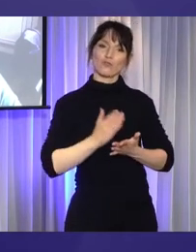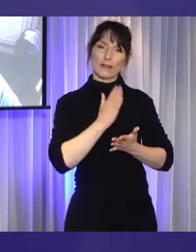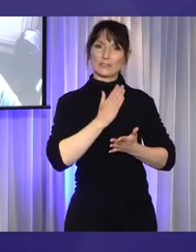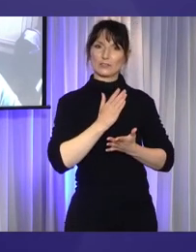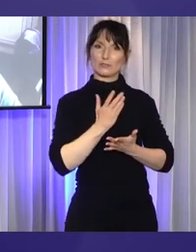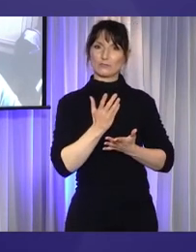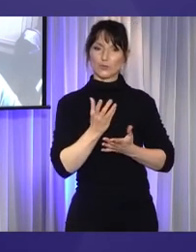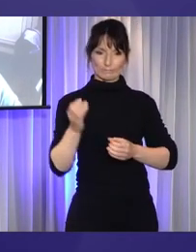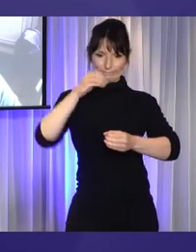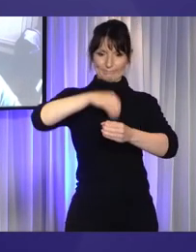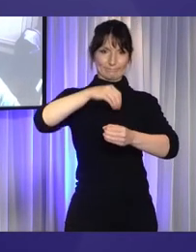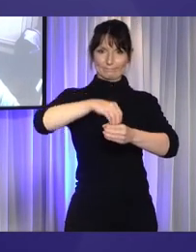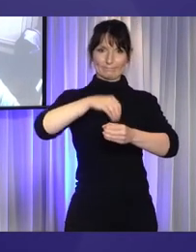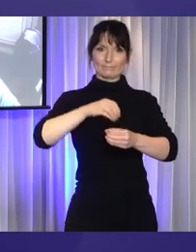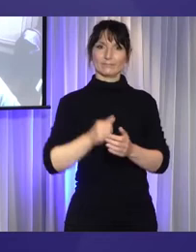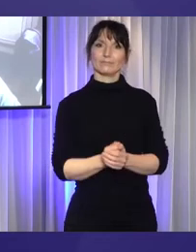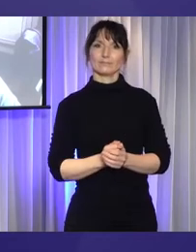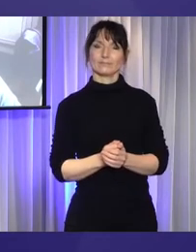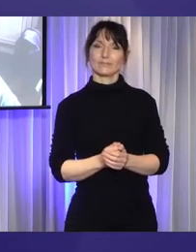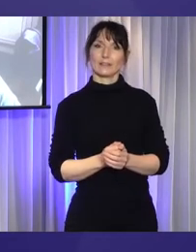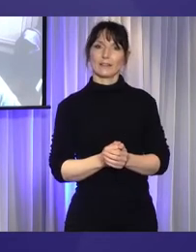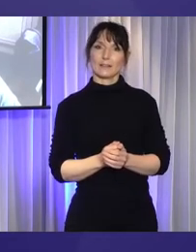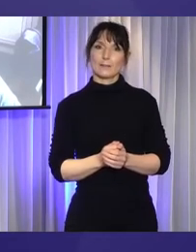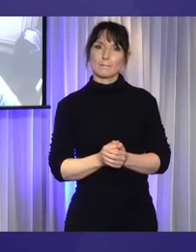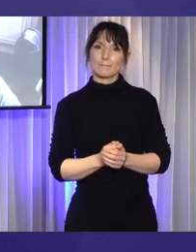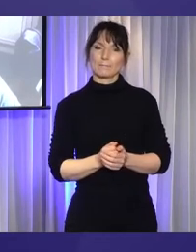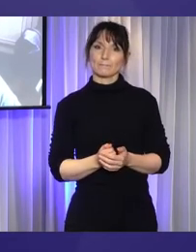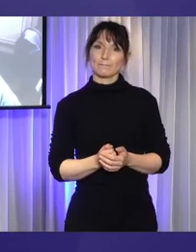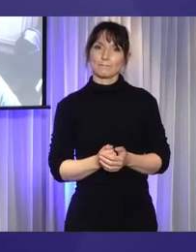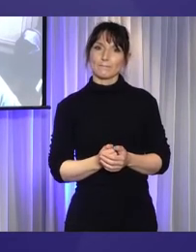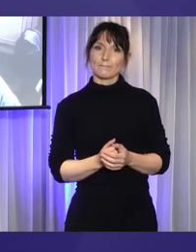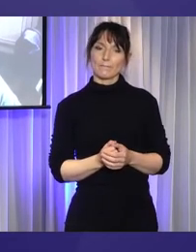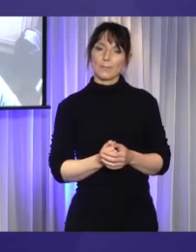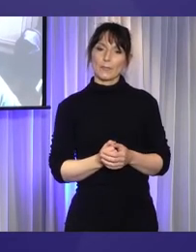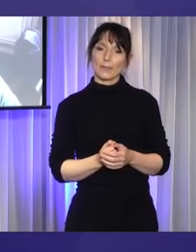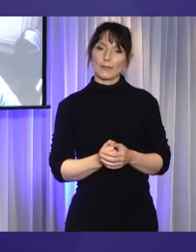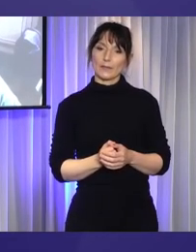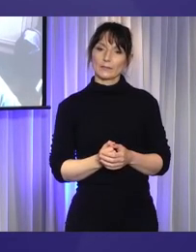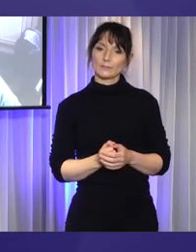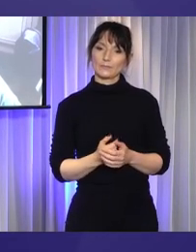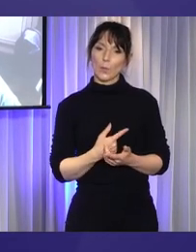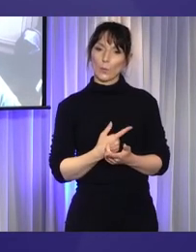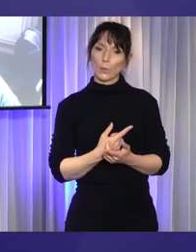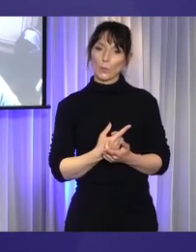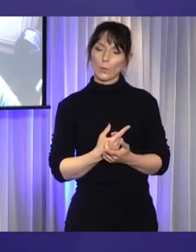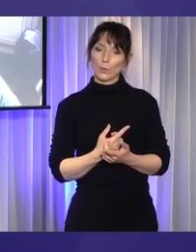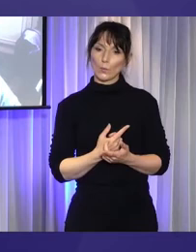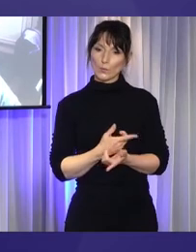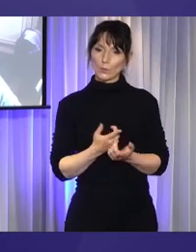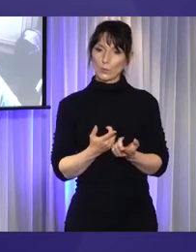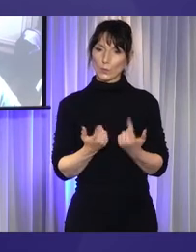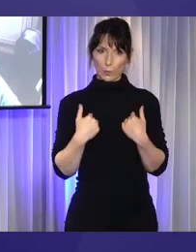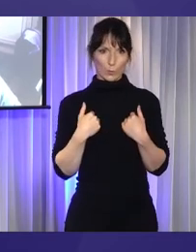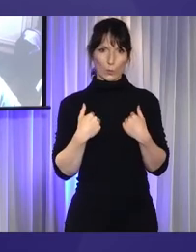acknowledged. In Clossey, we live in